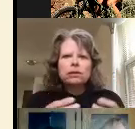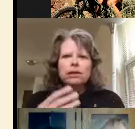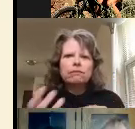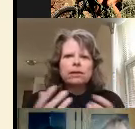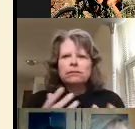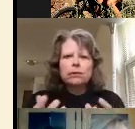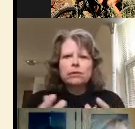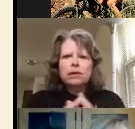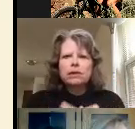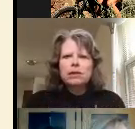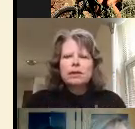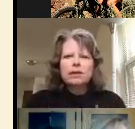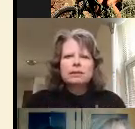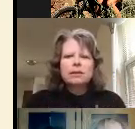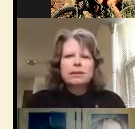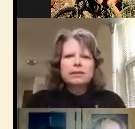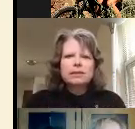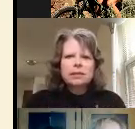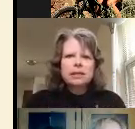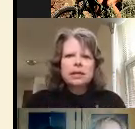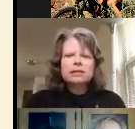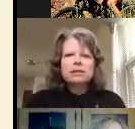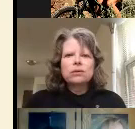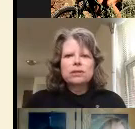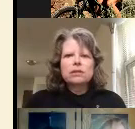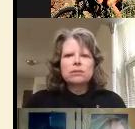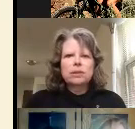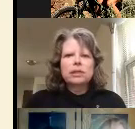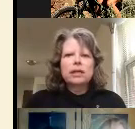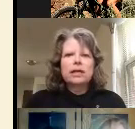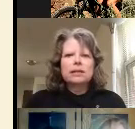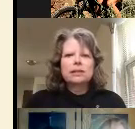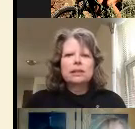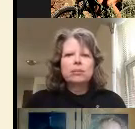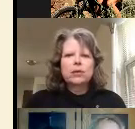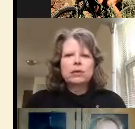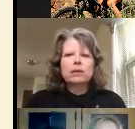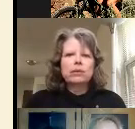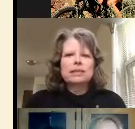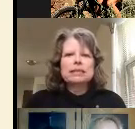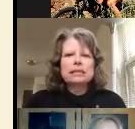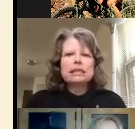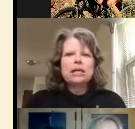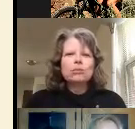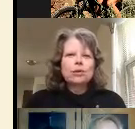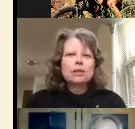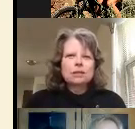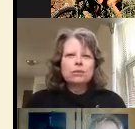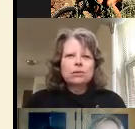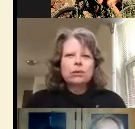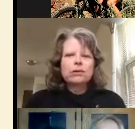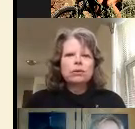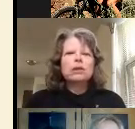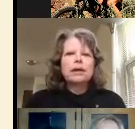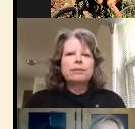vision and vice versa it it gets sticky and it's a unique disability and each person that we see presents